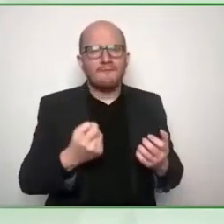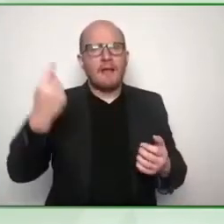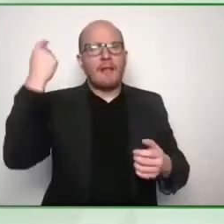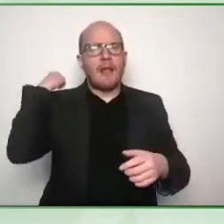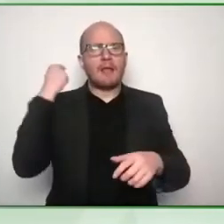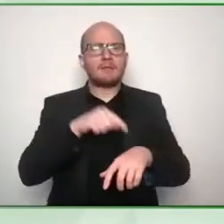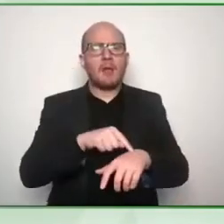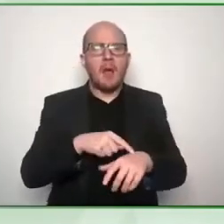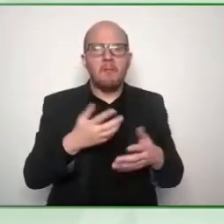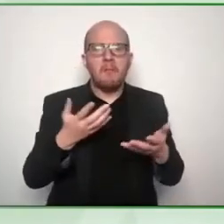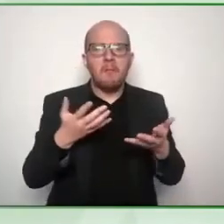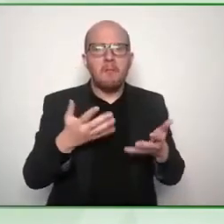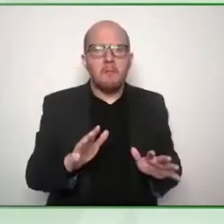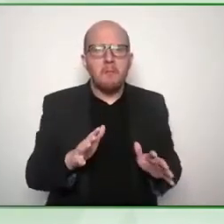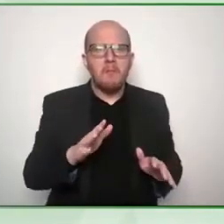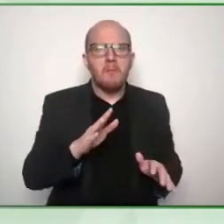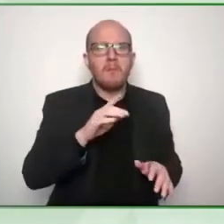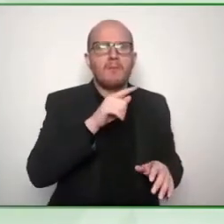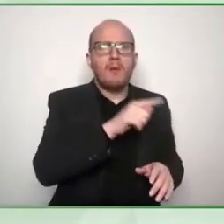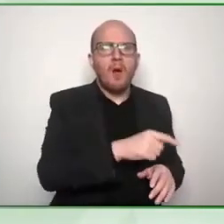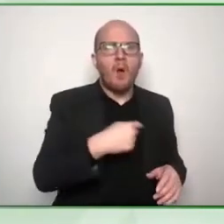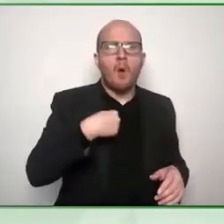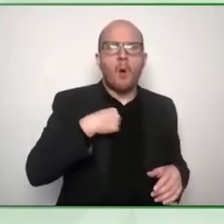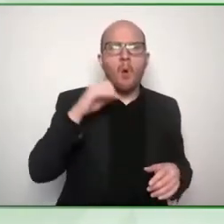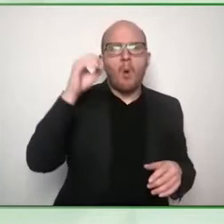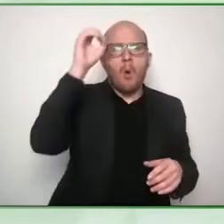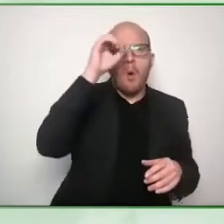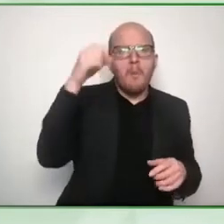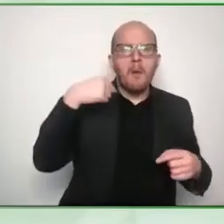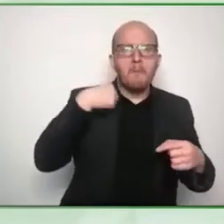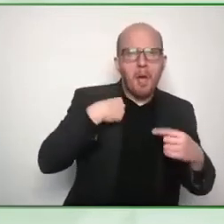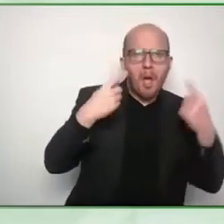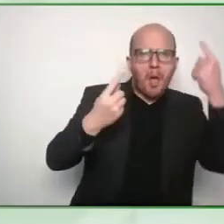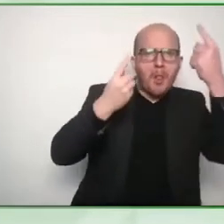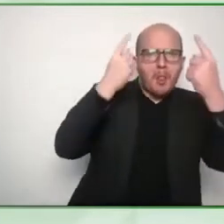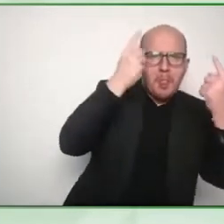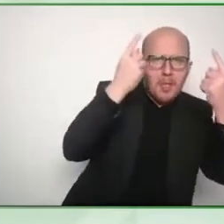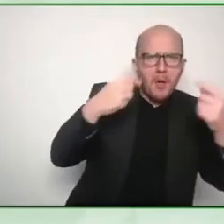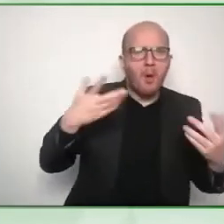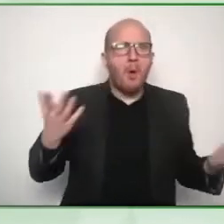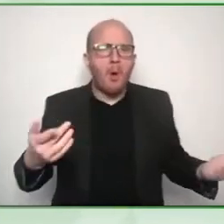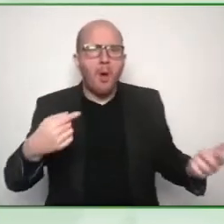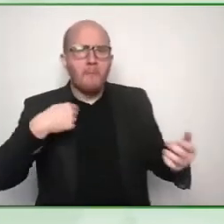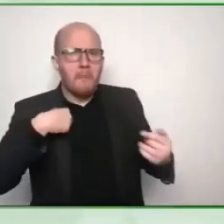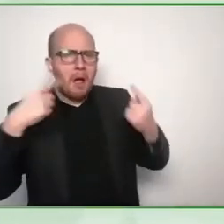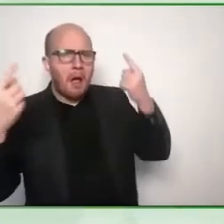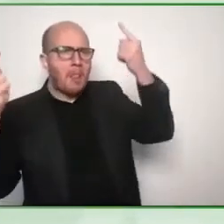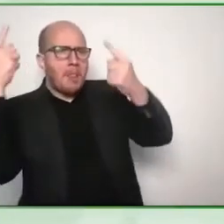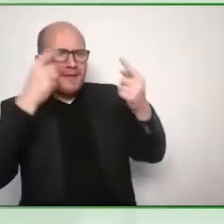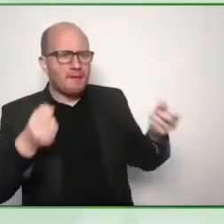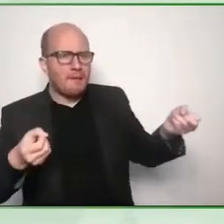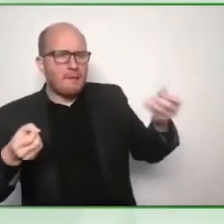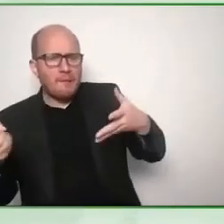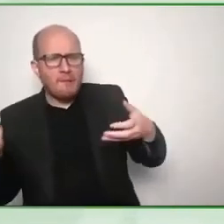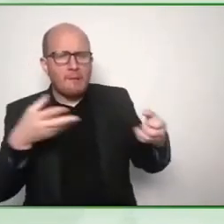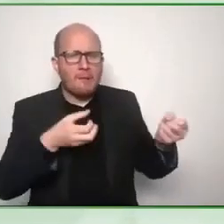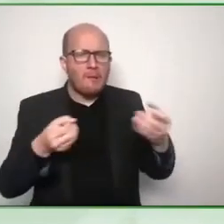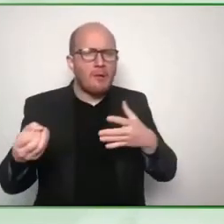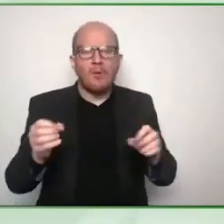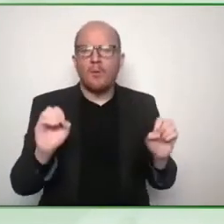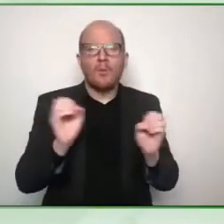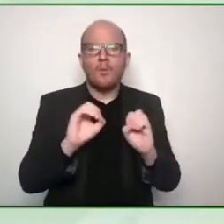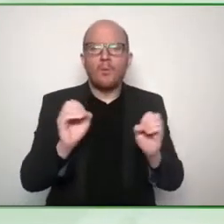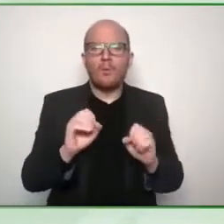really got behind that and uh was very lucky to uh work alongside uh raf as well for a number of those years